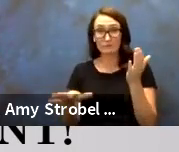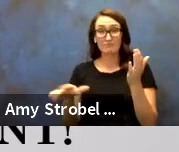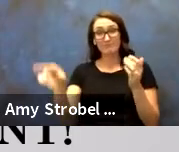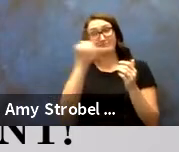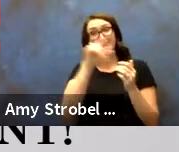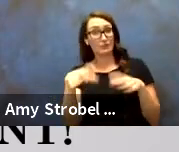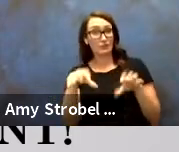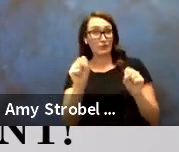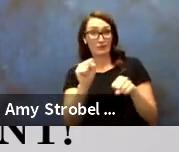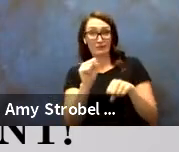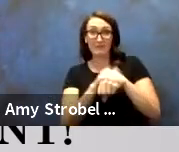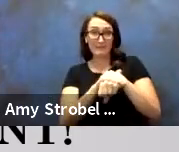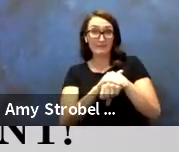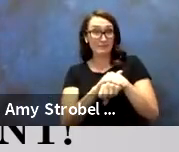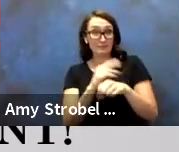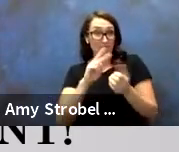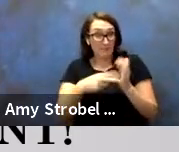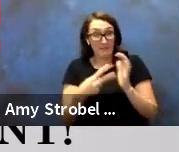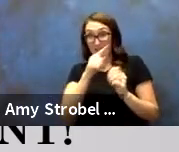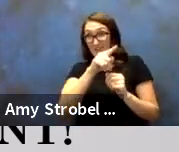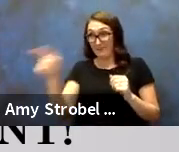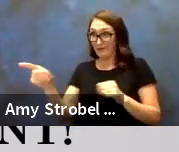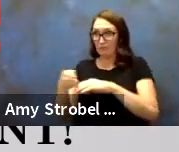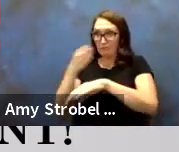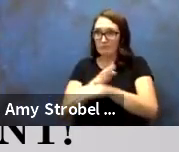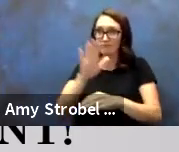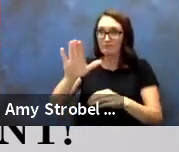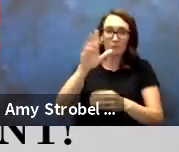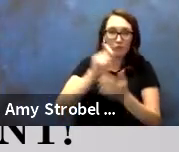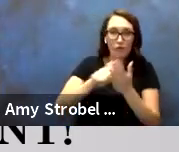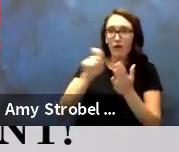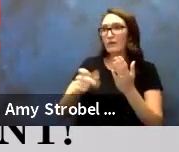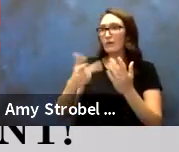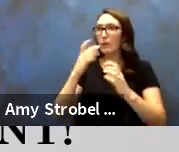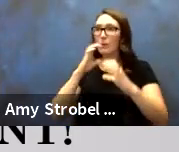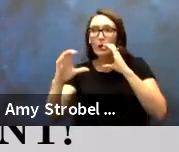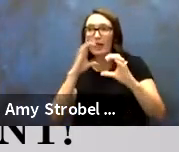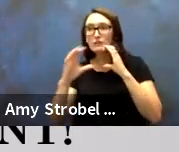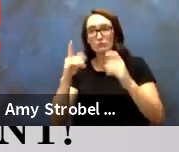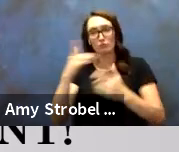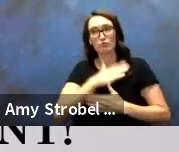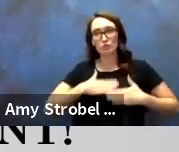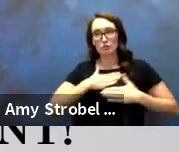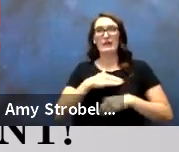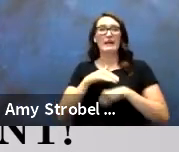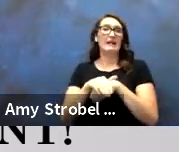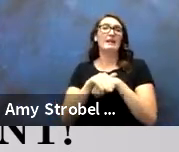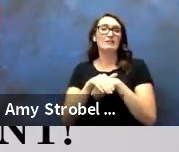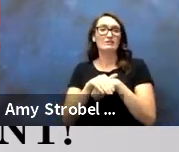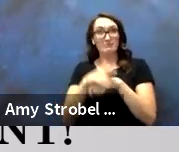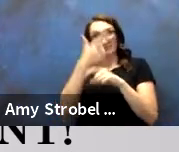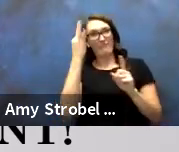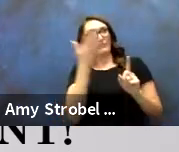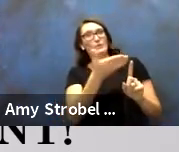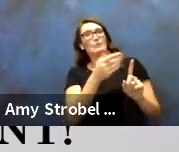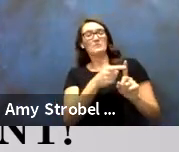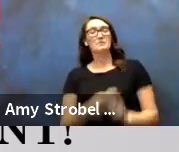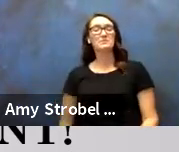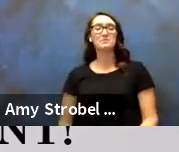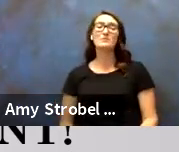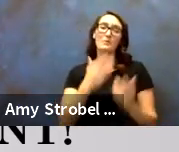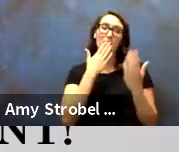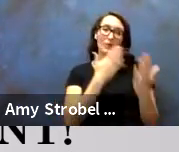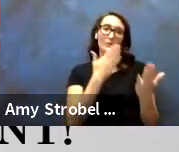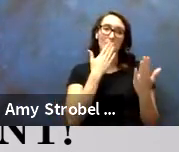communicate and write better and have a greater appreciation of the English language because of you. So